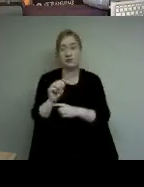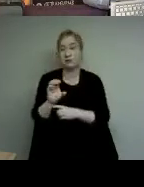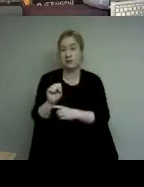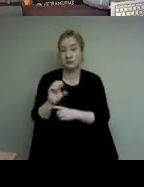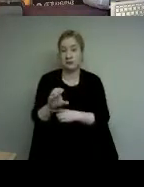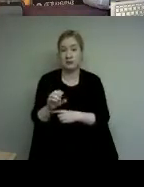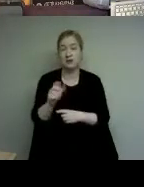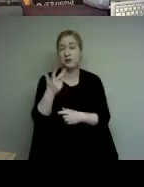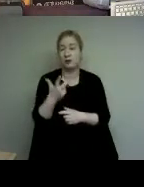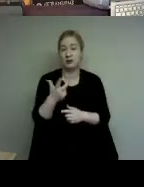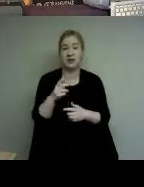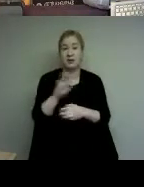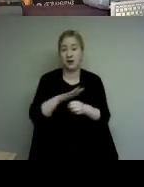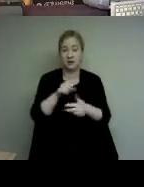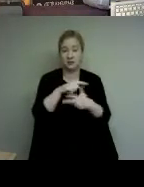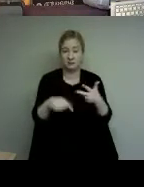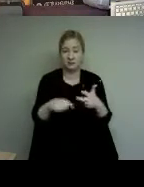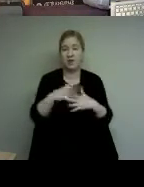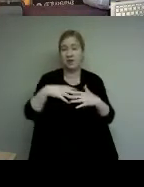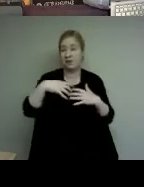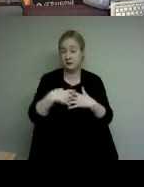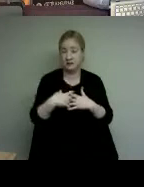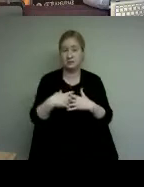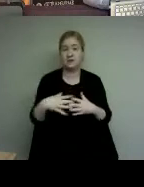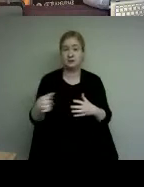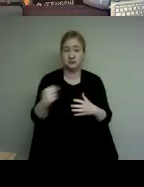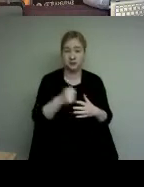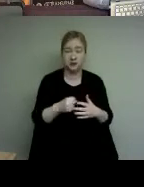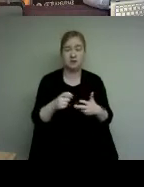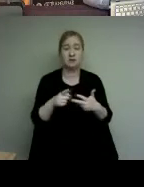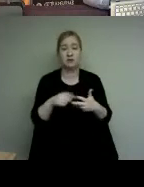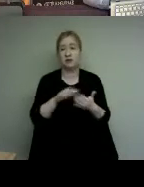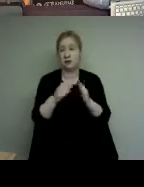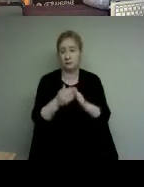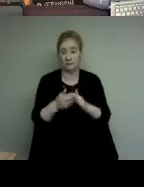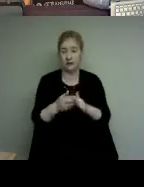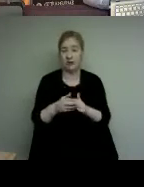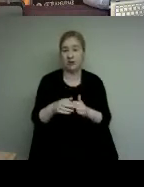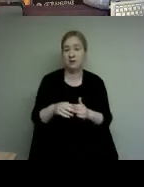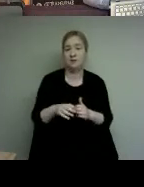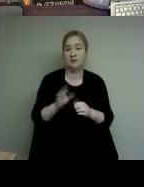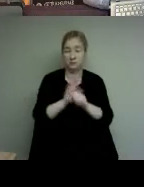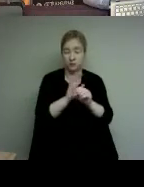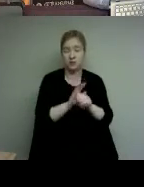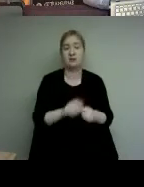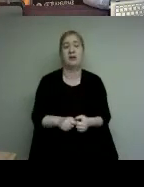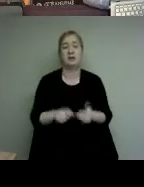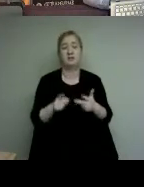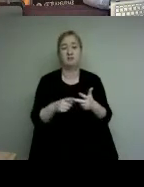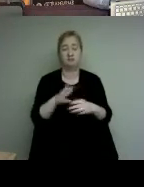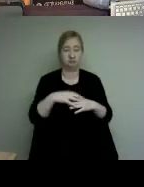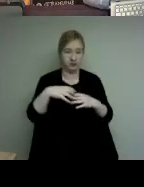indigenous engagement community and youth outreach development and delivery of patient programs the